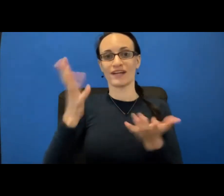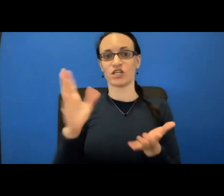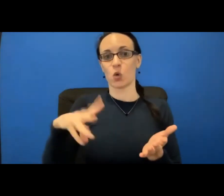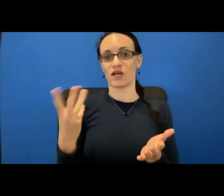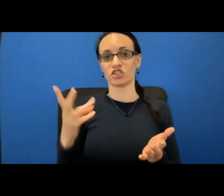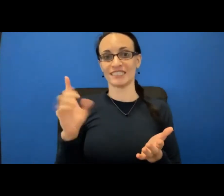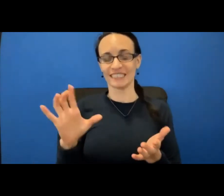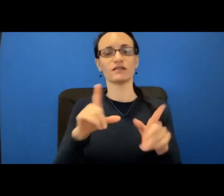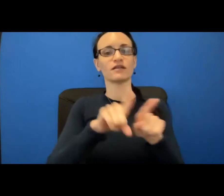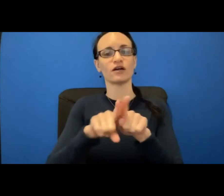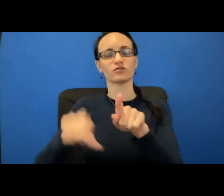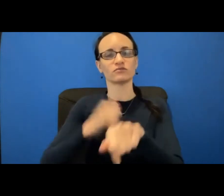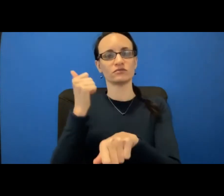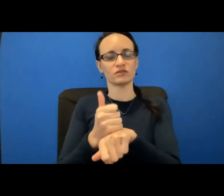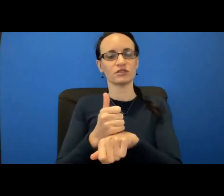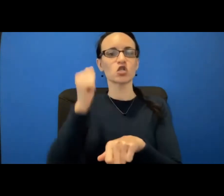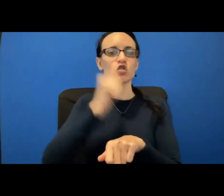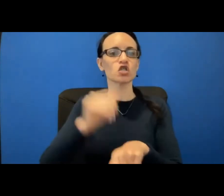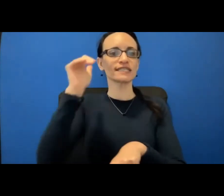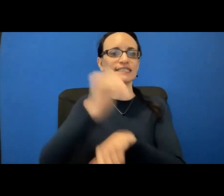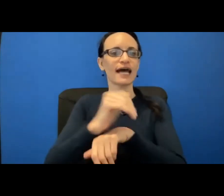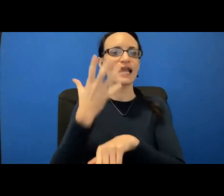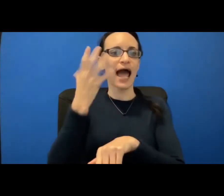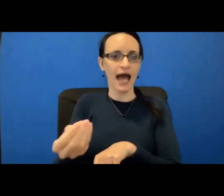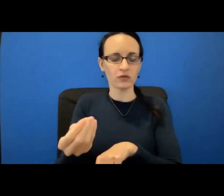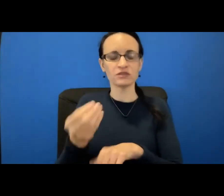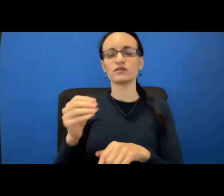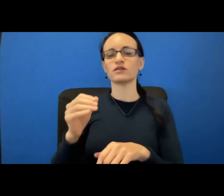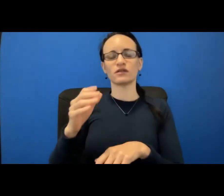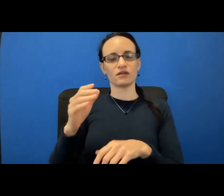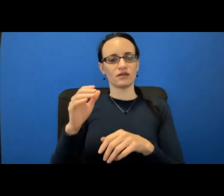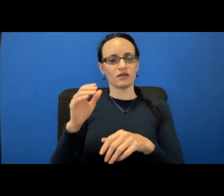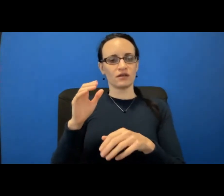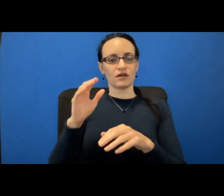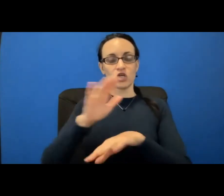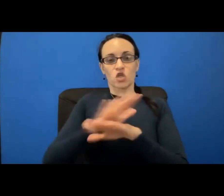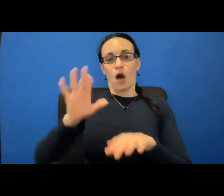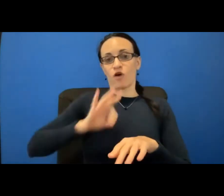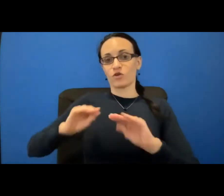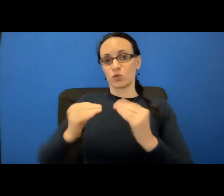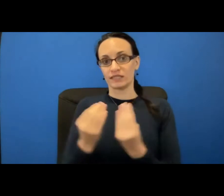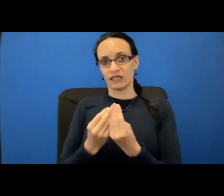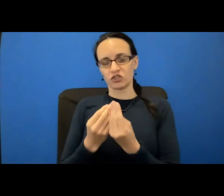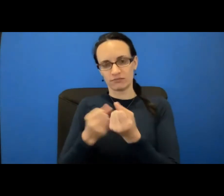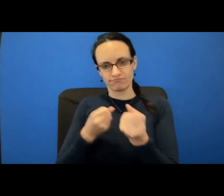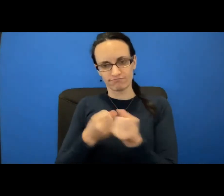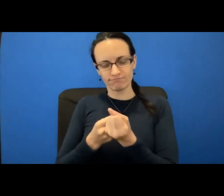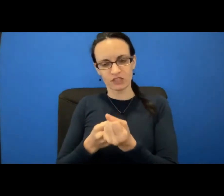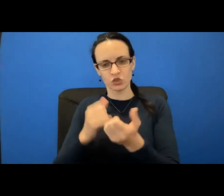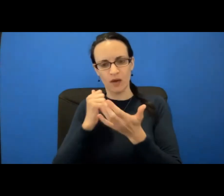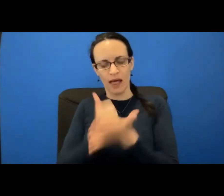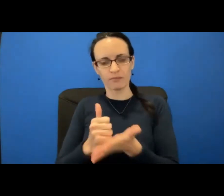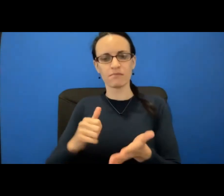founded and leads Girls Night Out by Shawn Yancey, Inc., a nonprofit dedicated to empowering, improving the lives of underserved women and children.